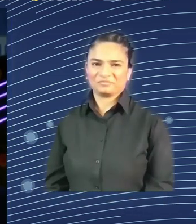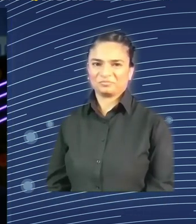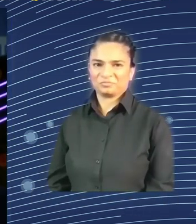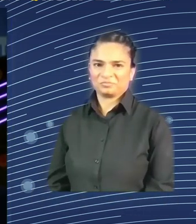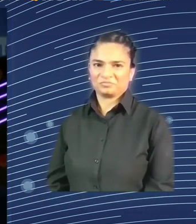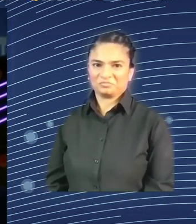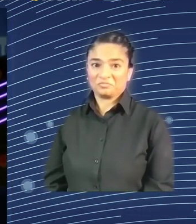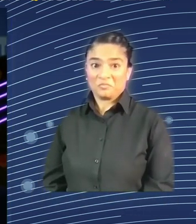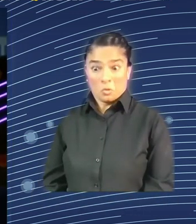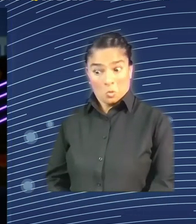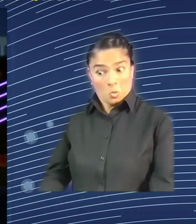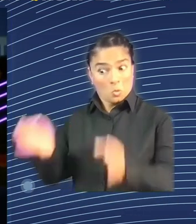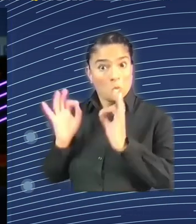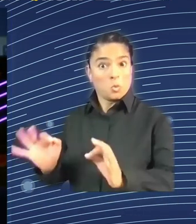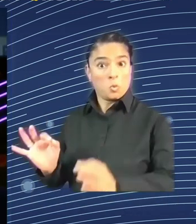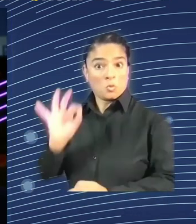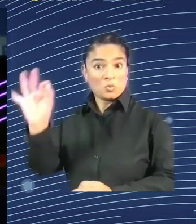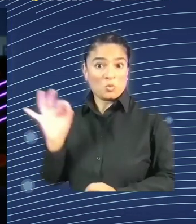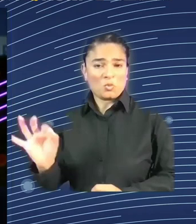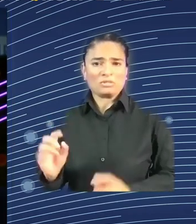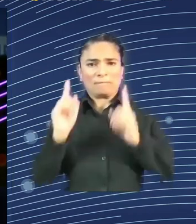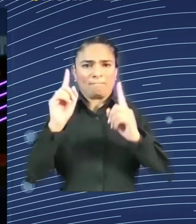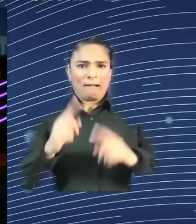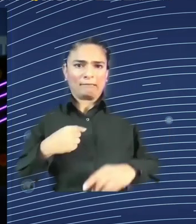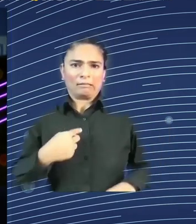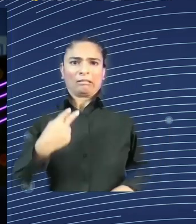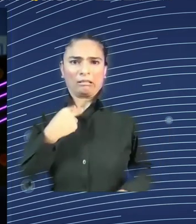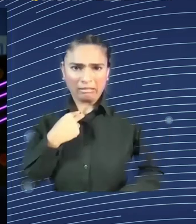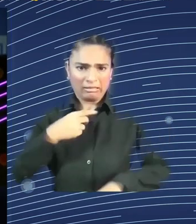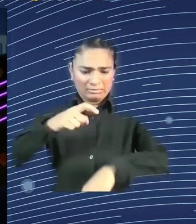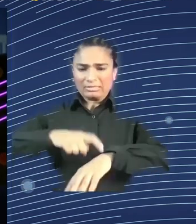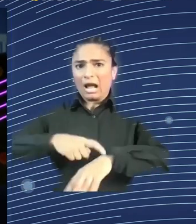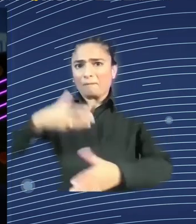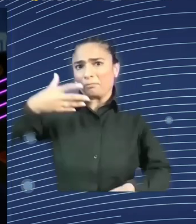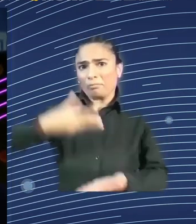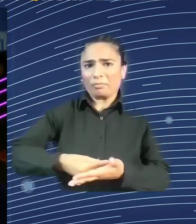you, Ali. It was a pleasure. Pepper, ladies and gentlemen.